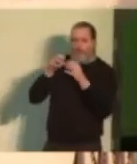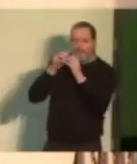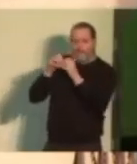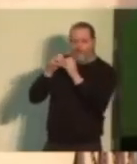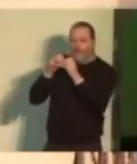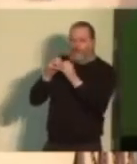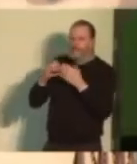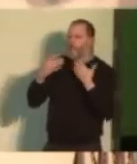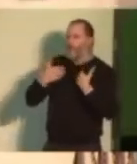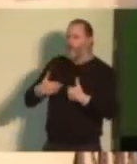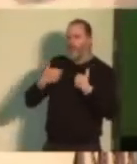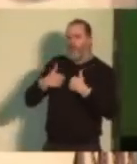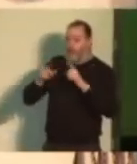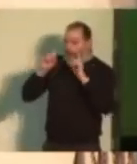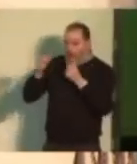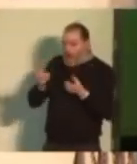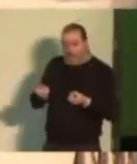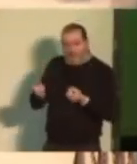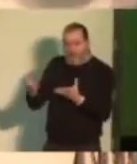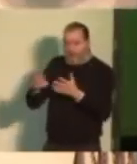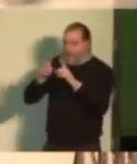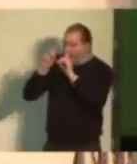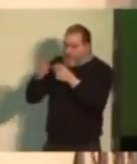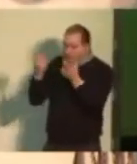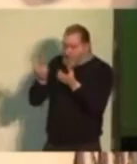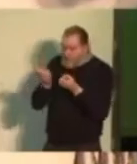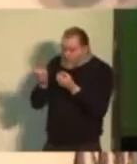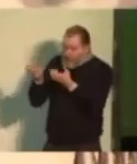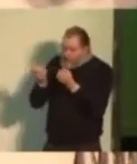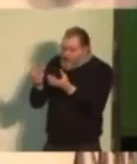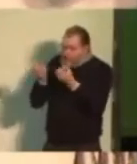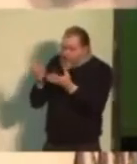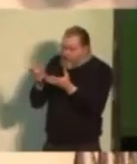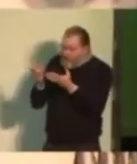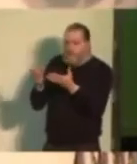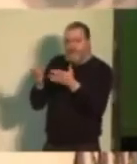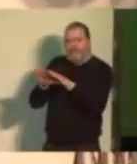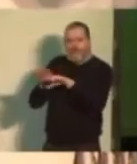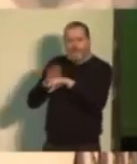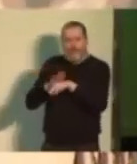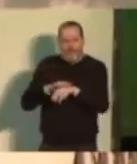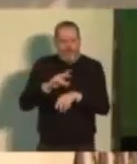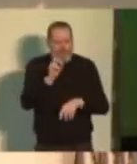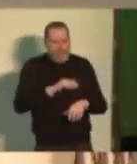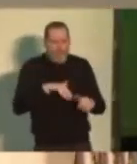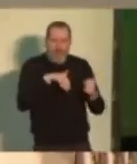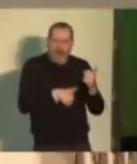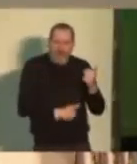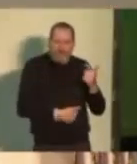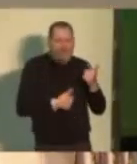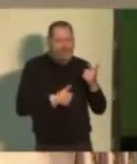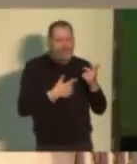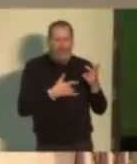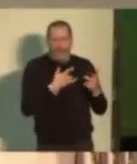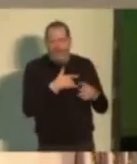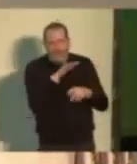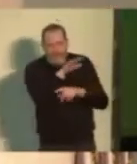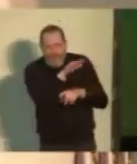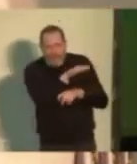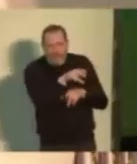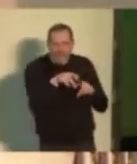wealth than they will spend in a thousand lifetimes while people are going hungry or living out on the street.